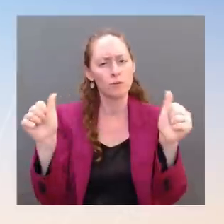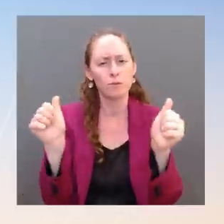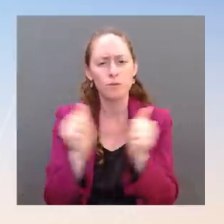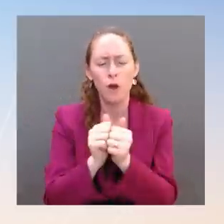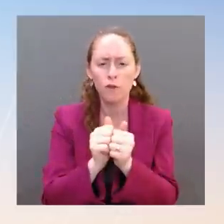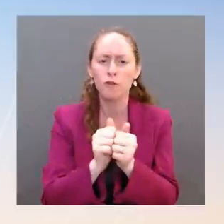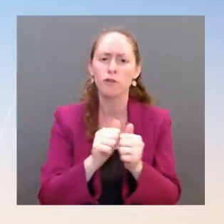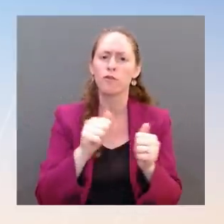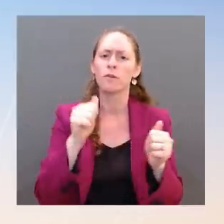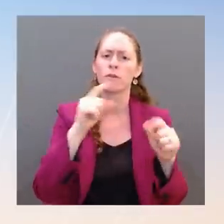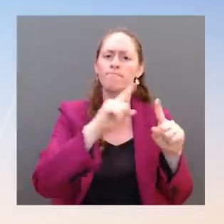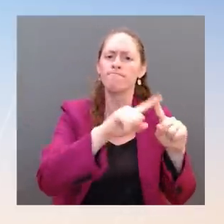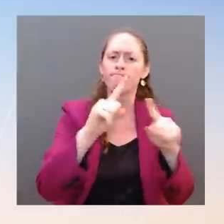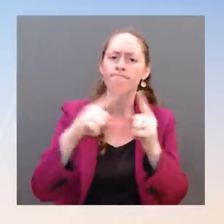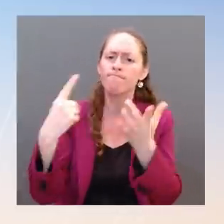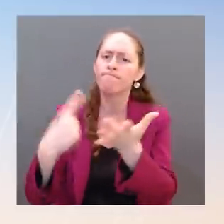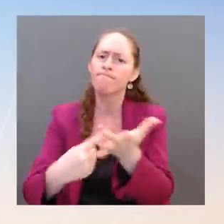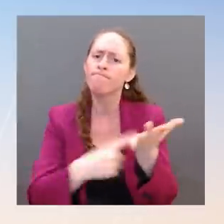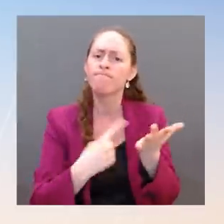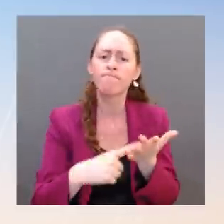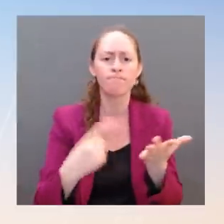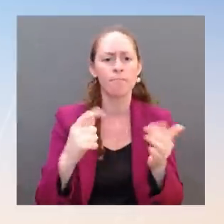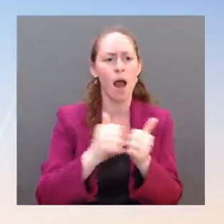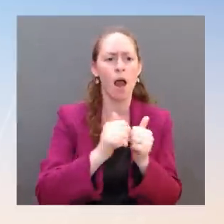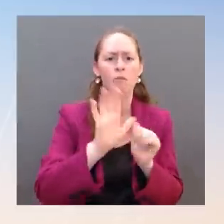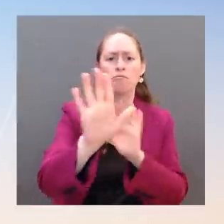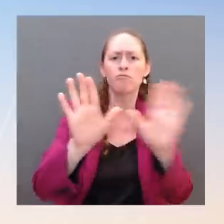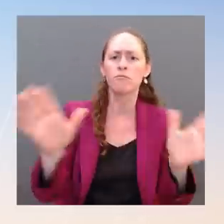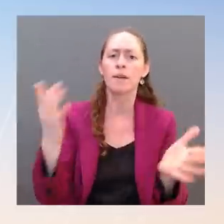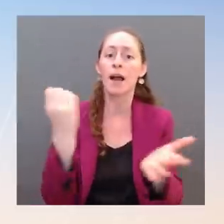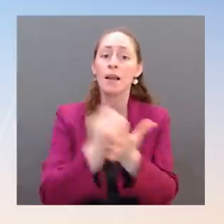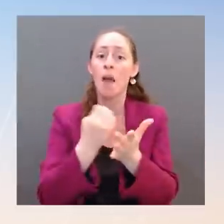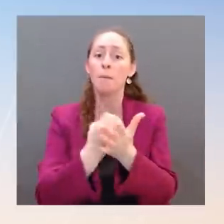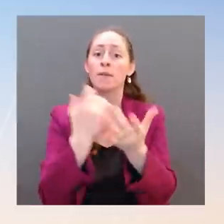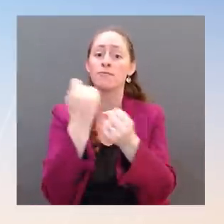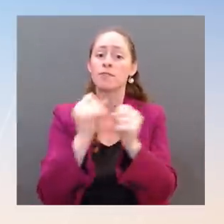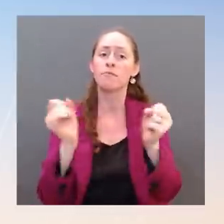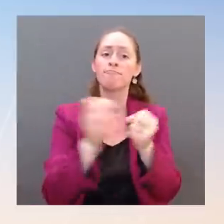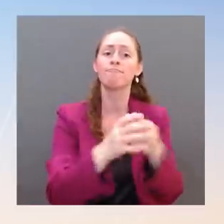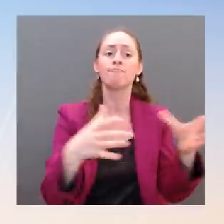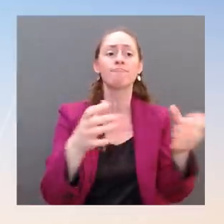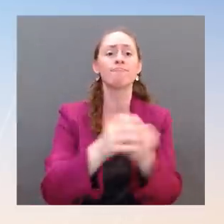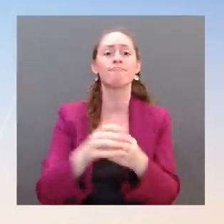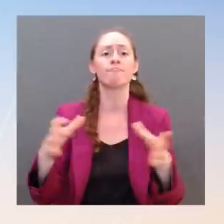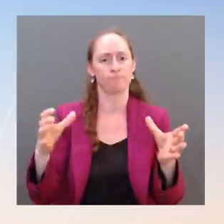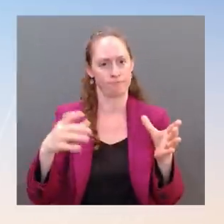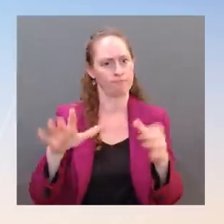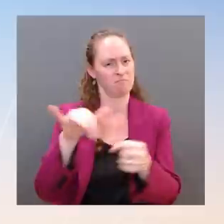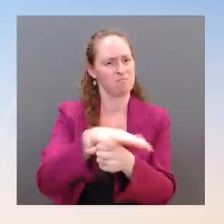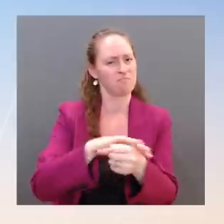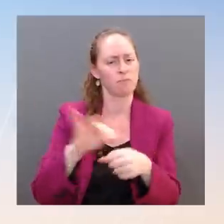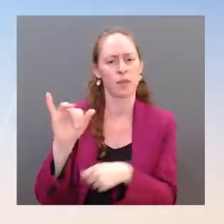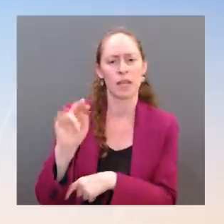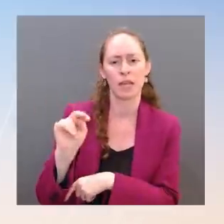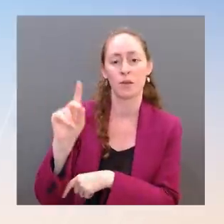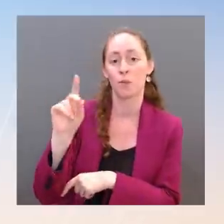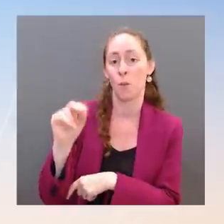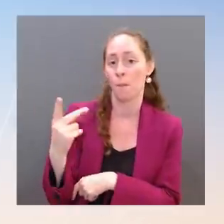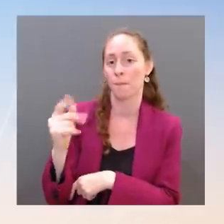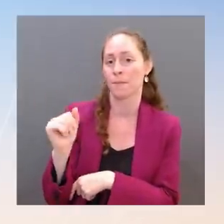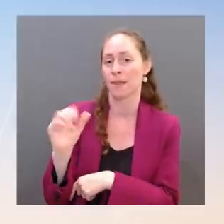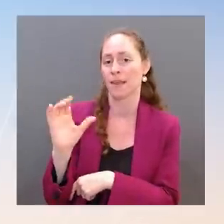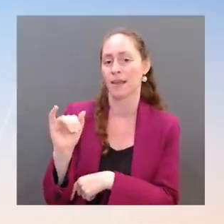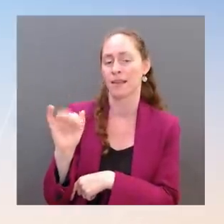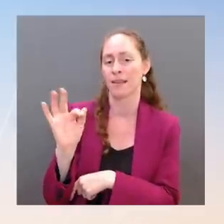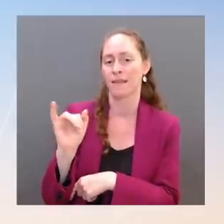President Biden will also launch a new, ambitious economic initiative for the region, the Indo-Pacific Economic Framework.